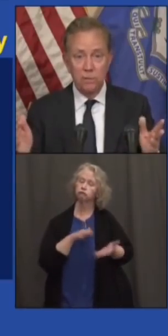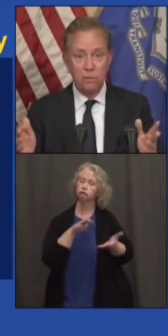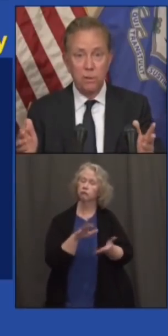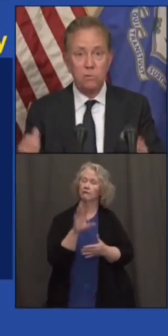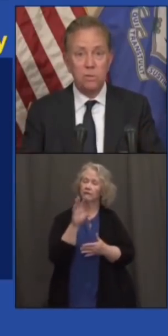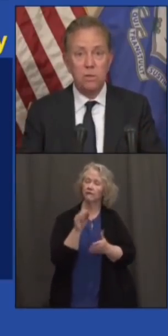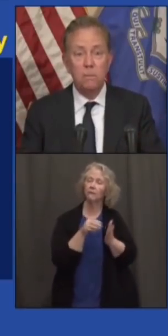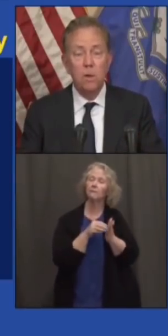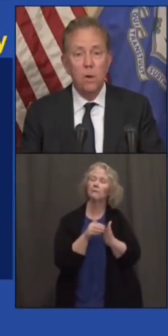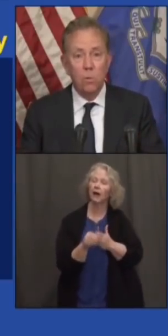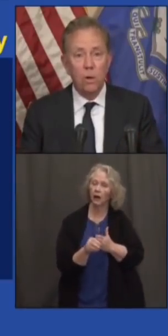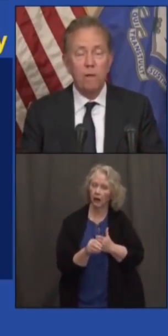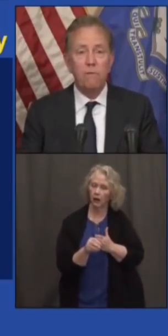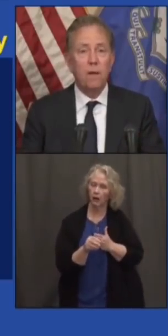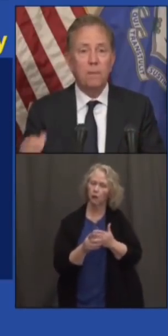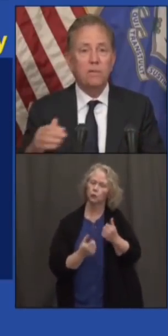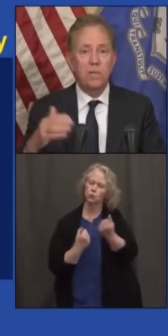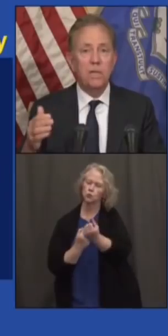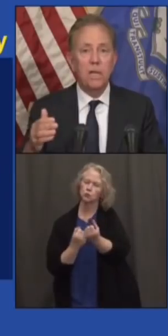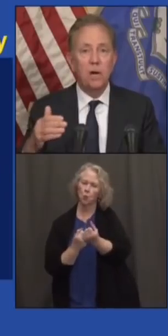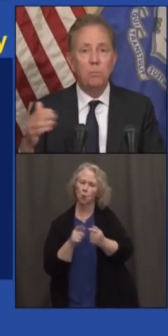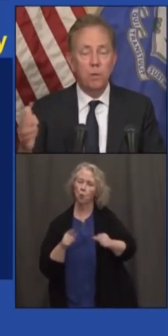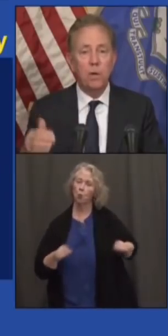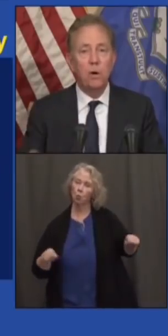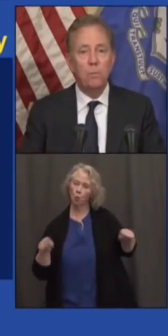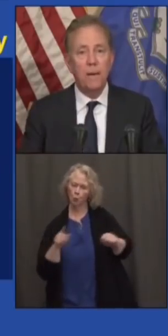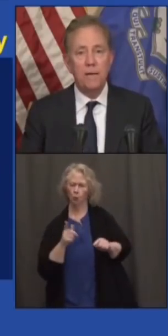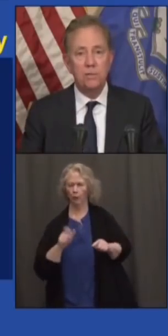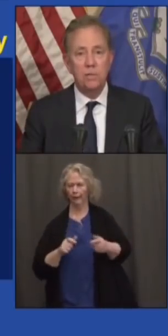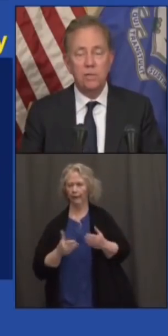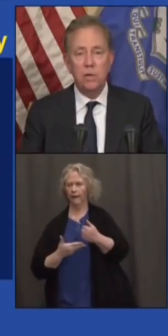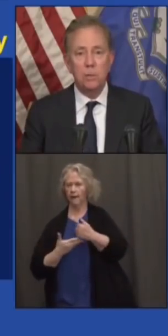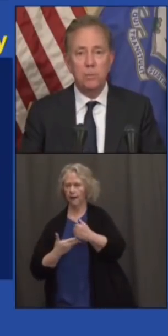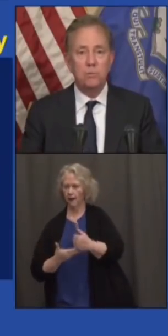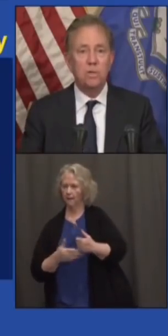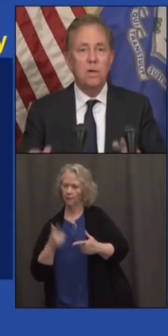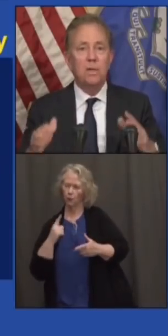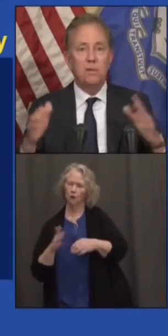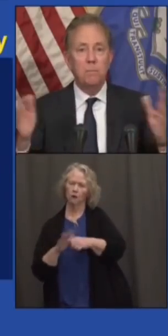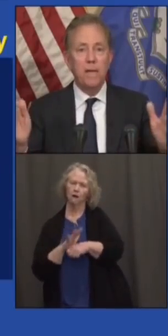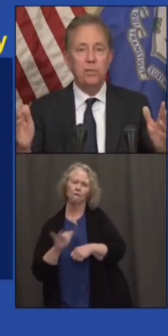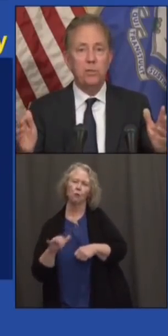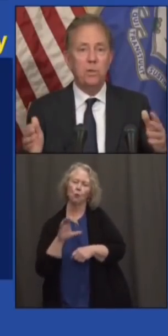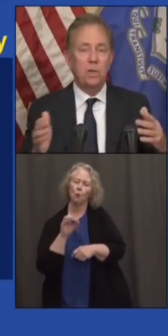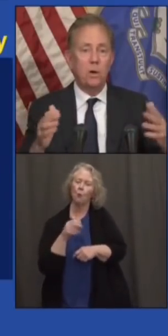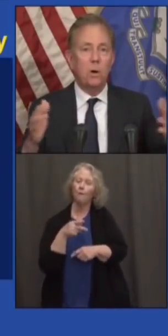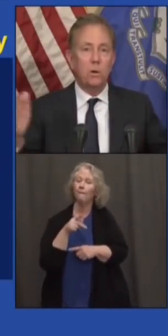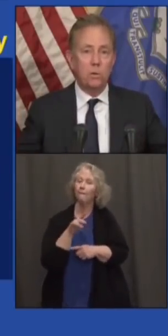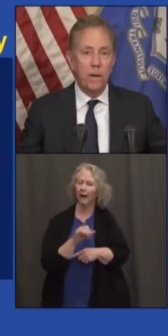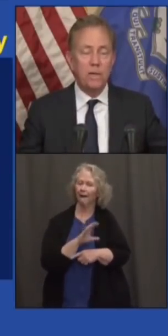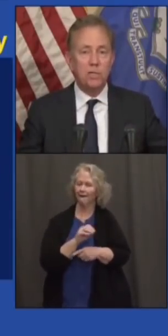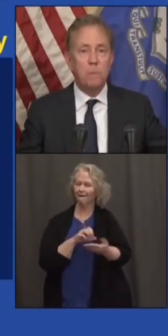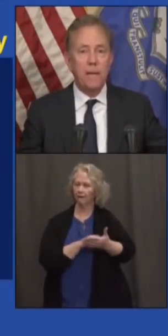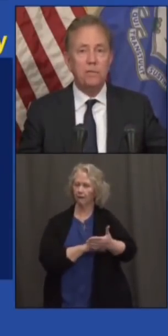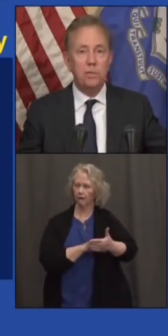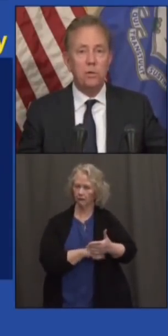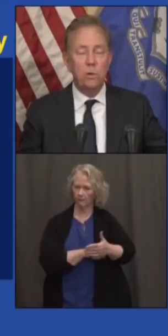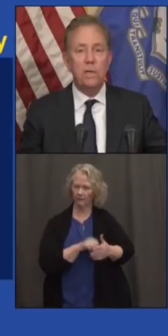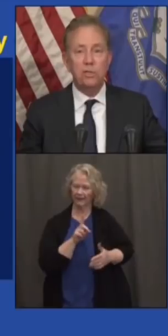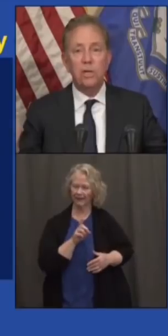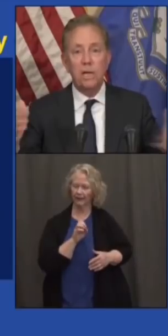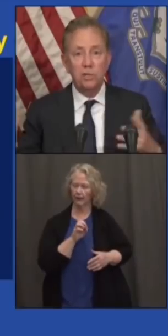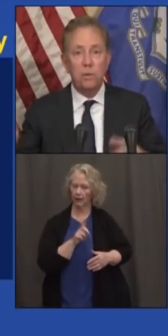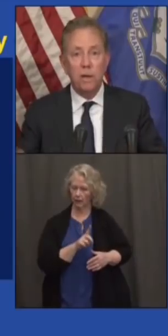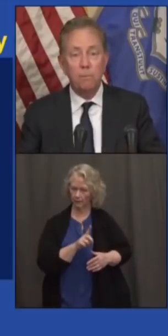subsidies for those working families that need help with the co-pays and deductibles to make sure that our great expansion